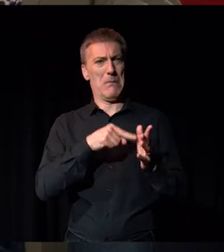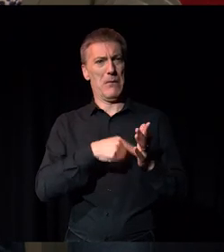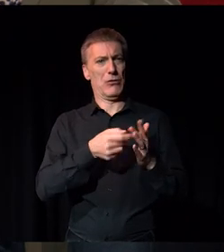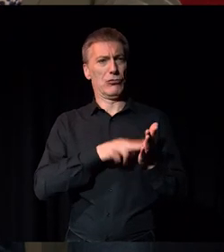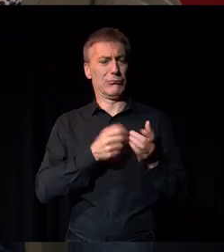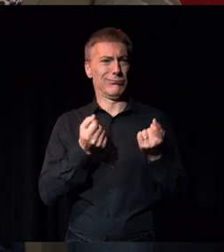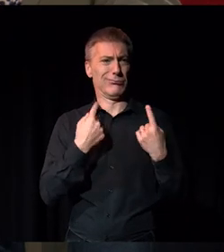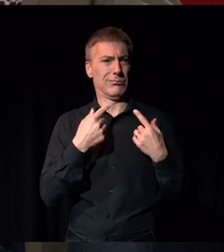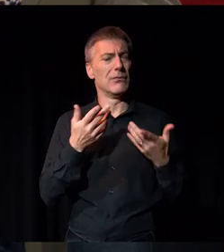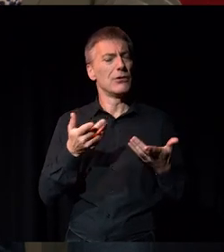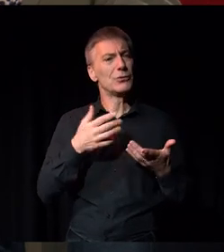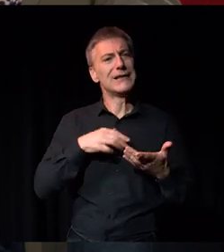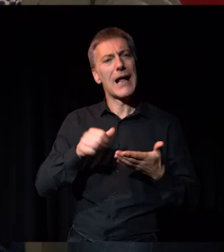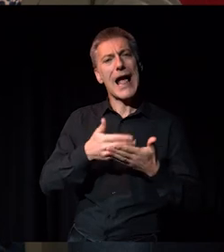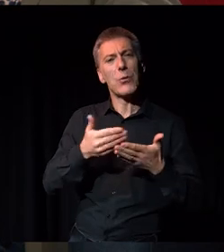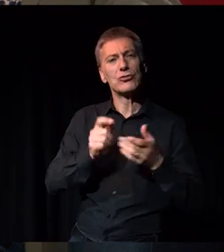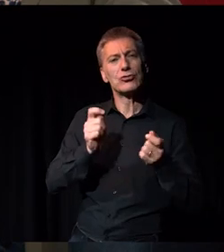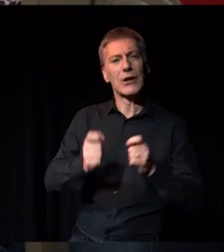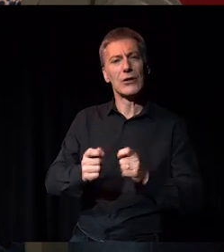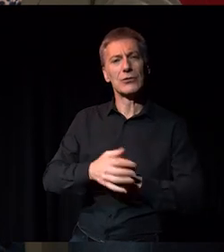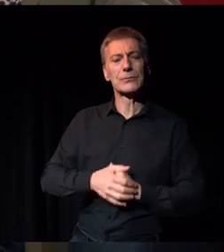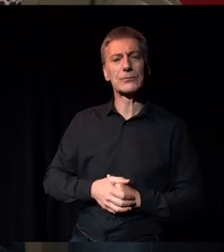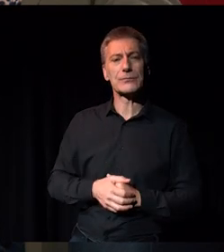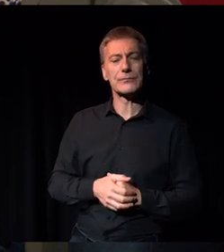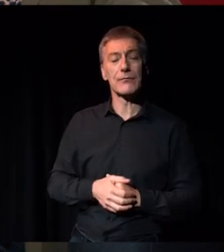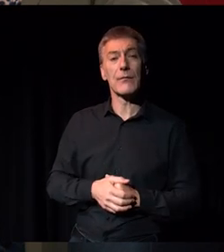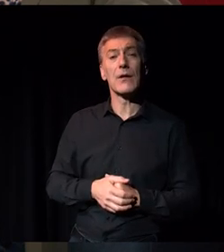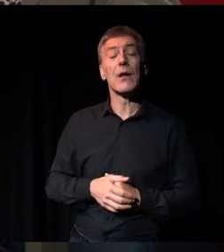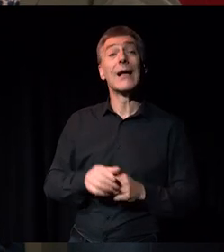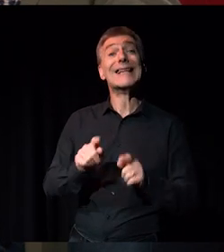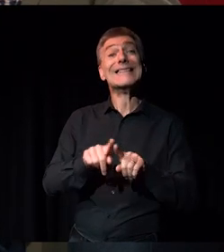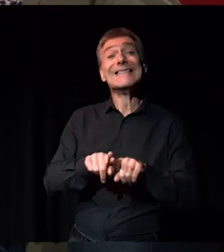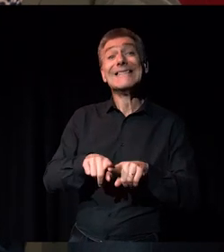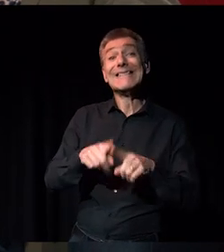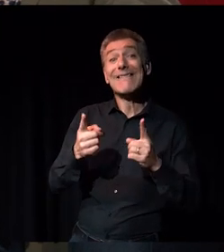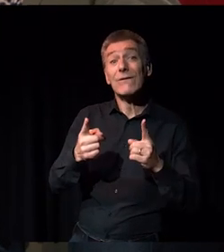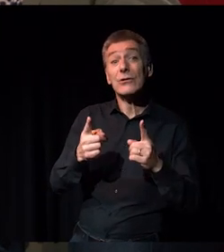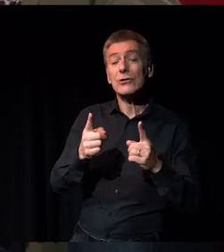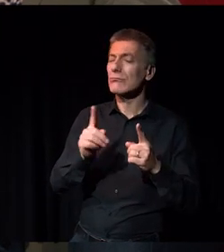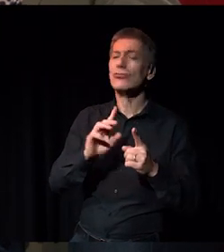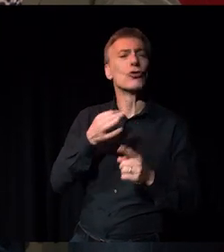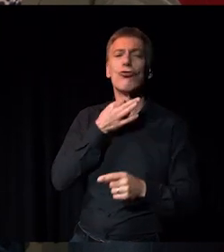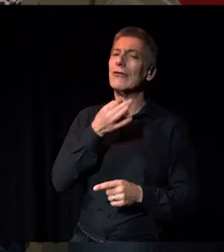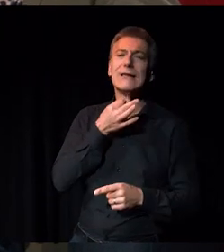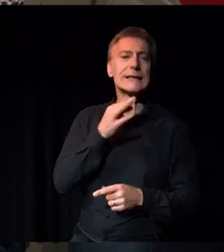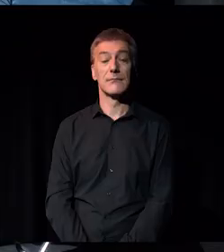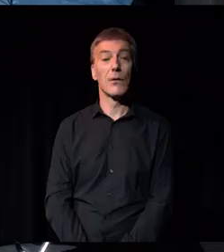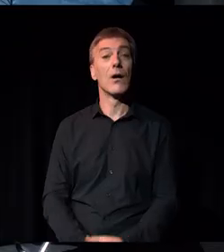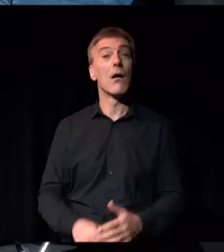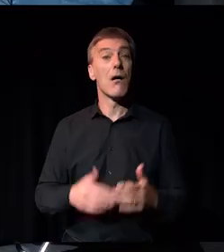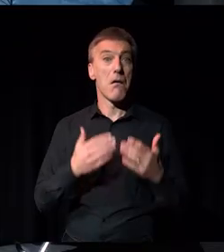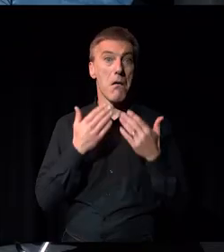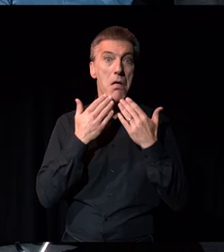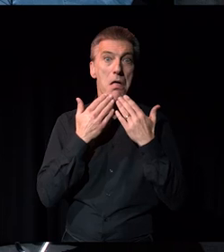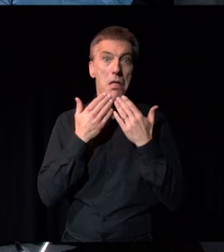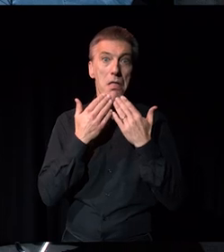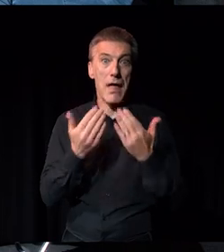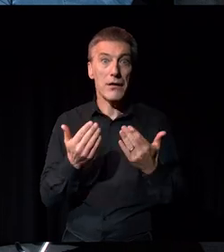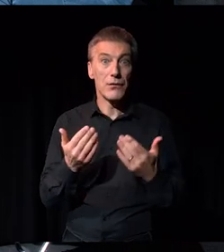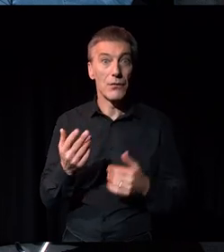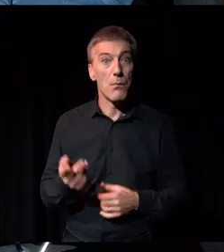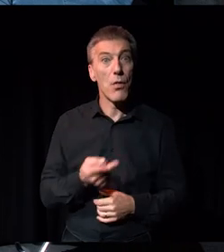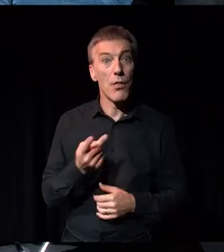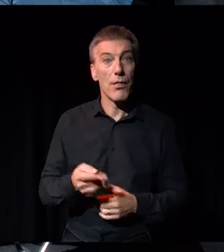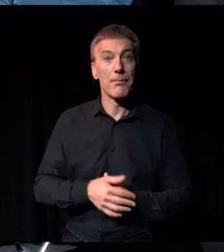I think the big thing for me is that organisations need to stop seeing difference as risk, ultimately. So thank you so much to